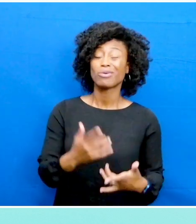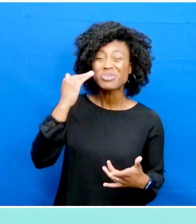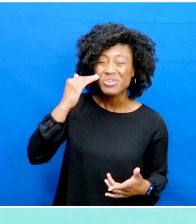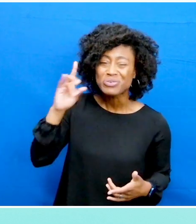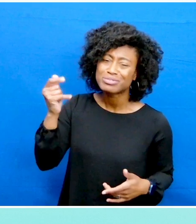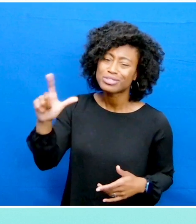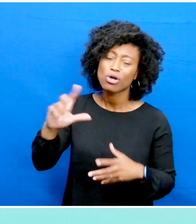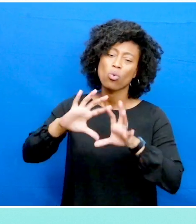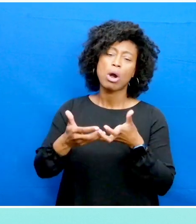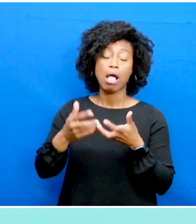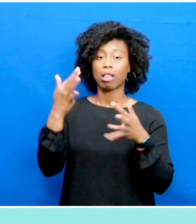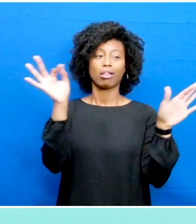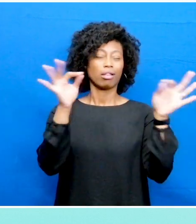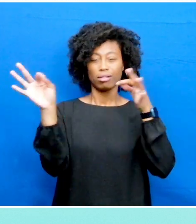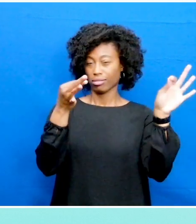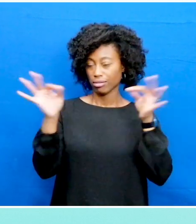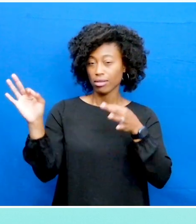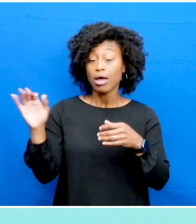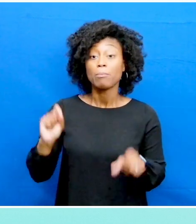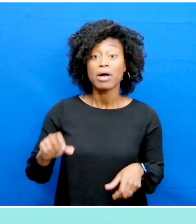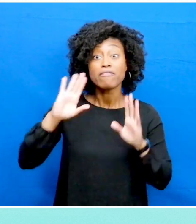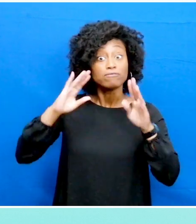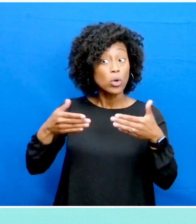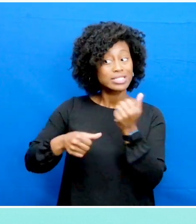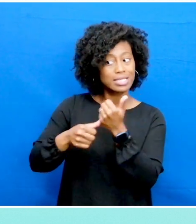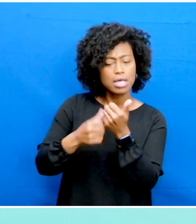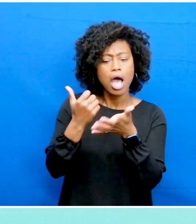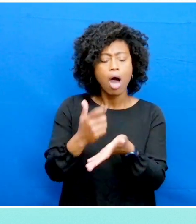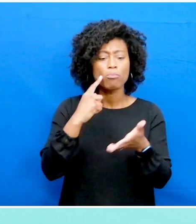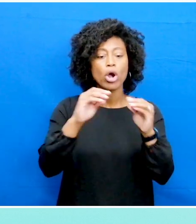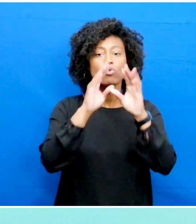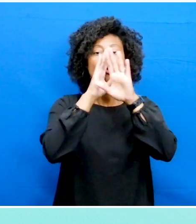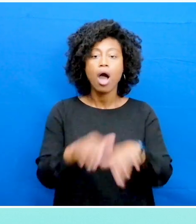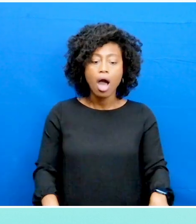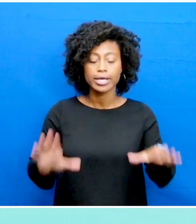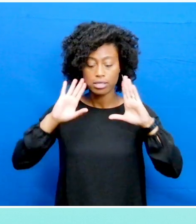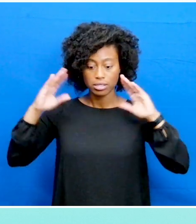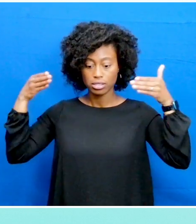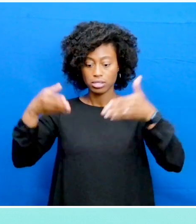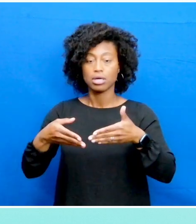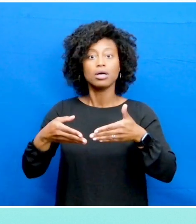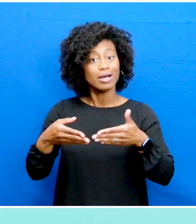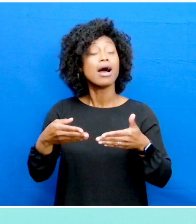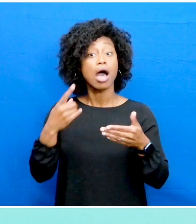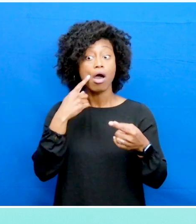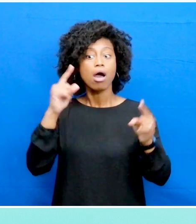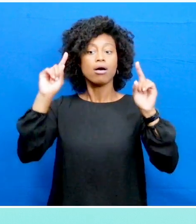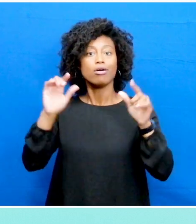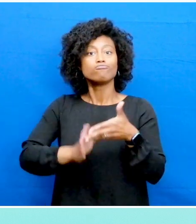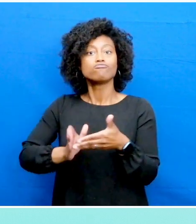world can be distracting. Focus Assist was developed to not exclude anyone who needs a quieter environment to be productive.